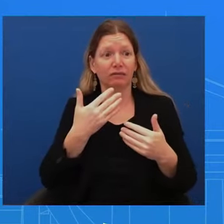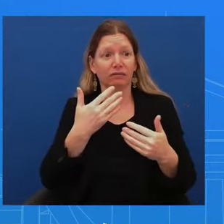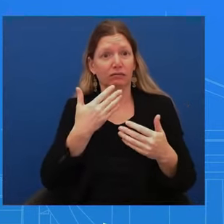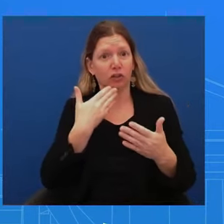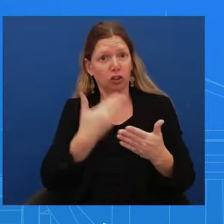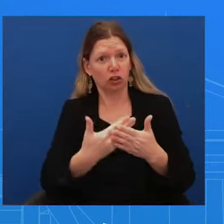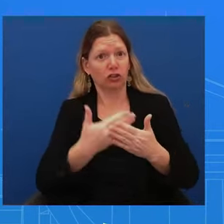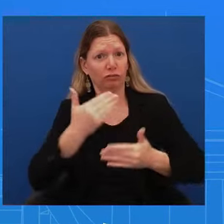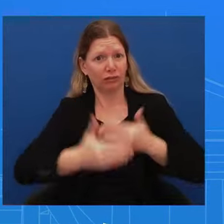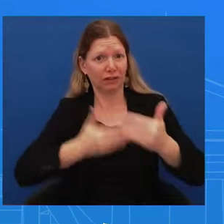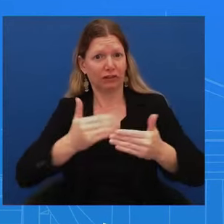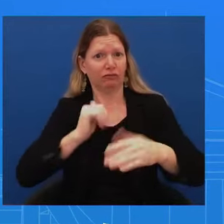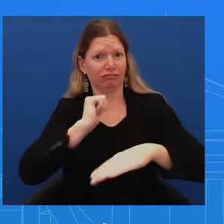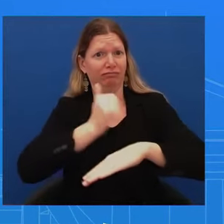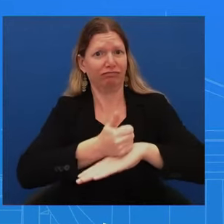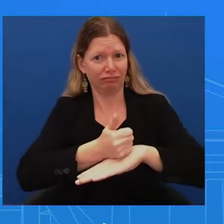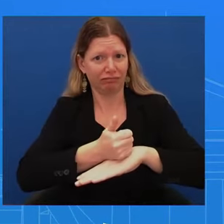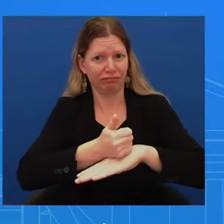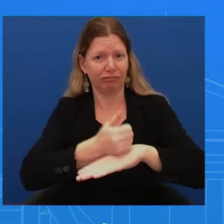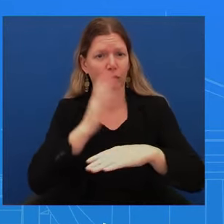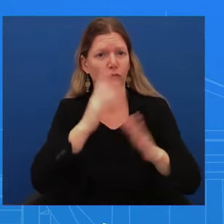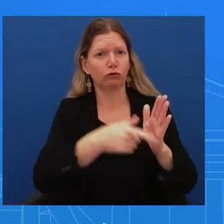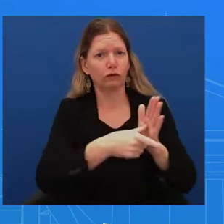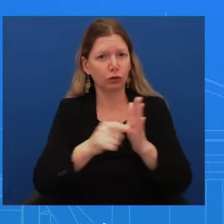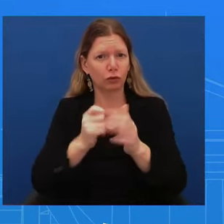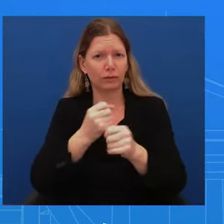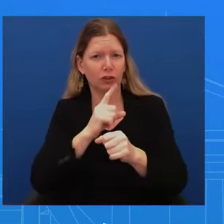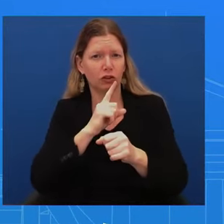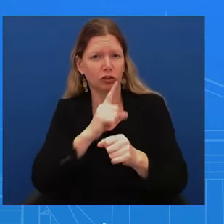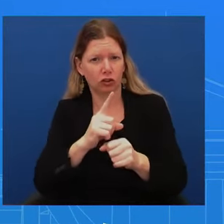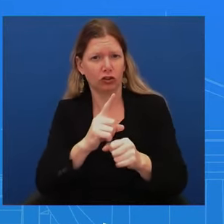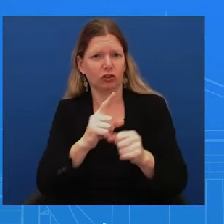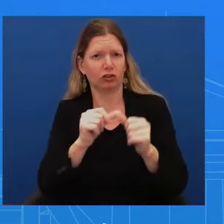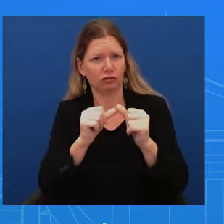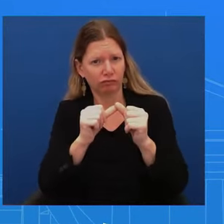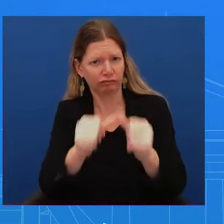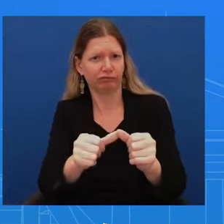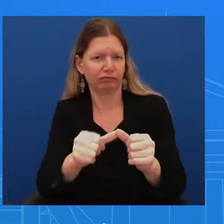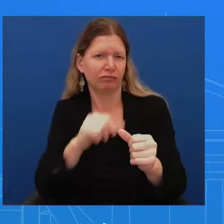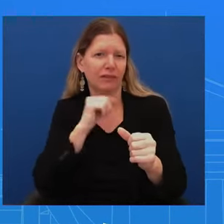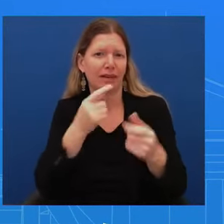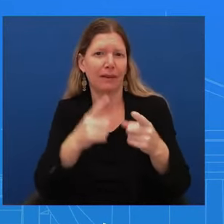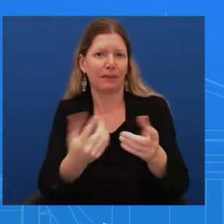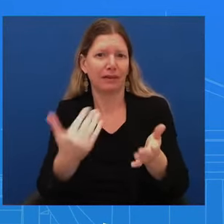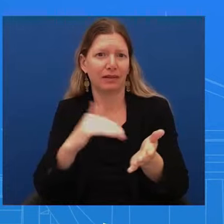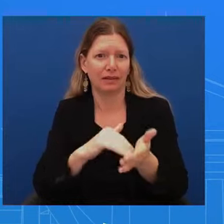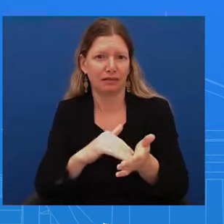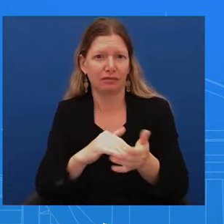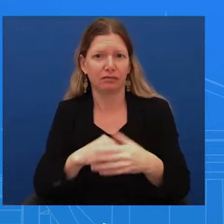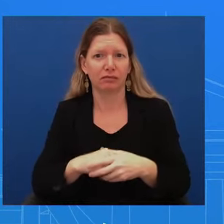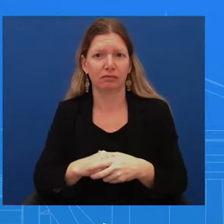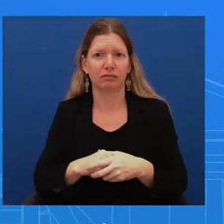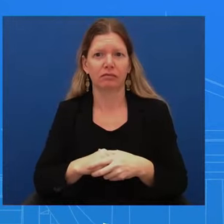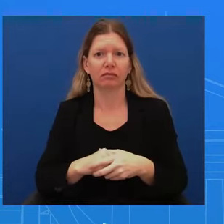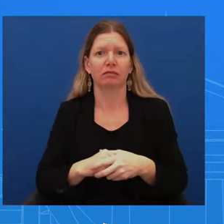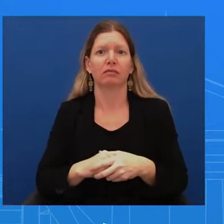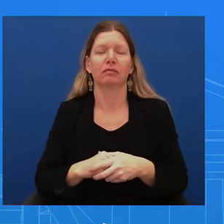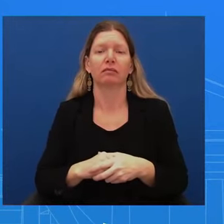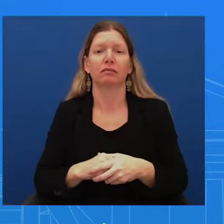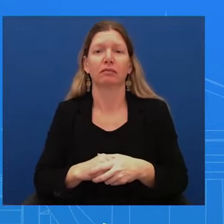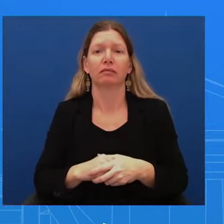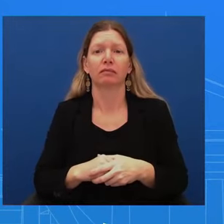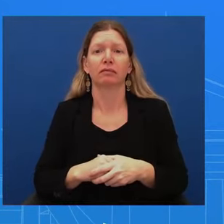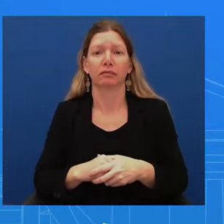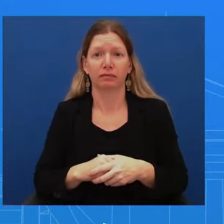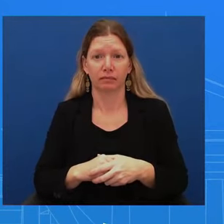We want to make sure that we can, that how we move, how these agencies move forward, that there's a robust protocol in place. And that's what